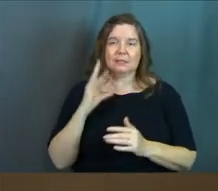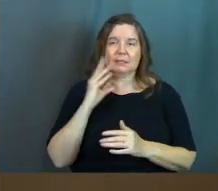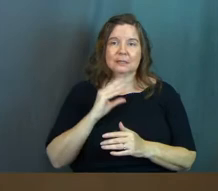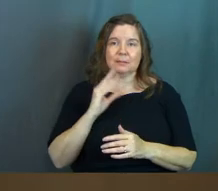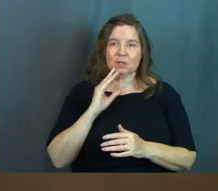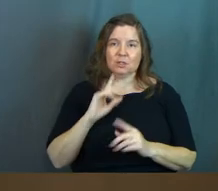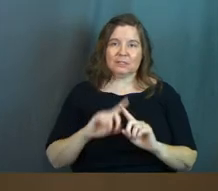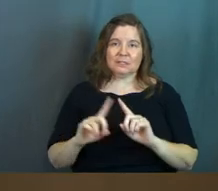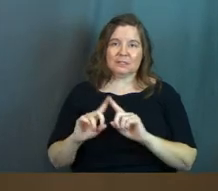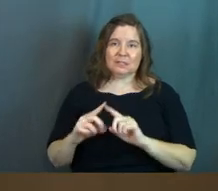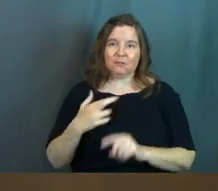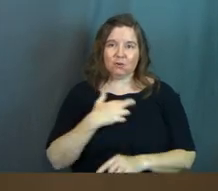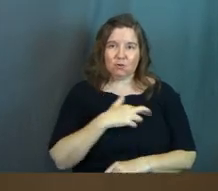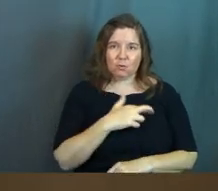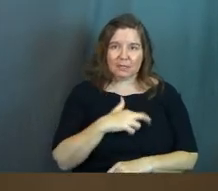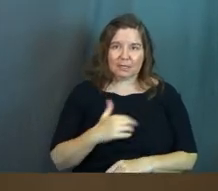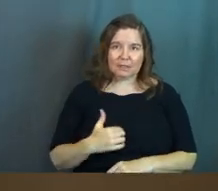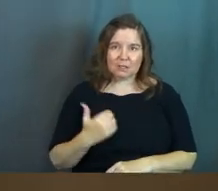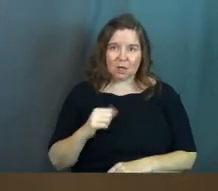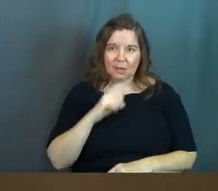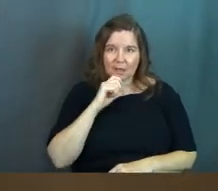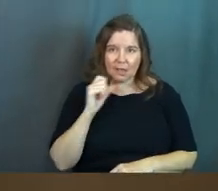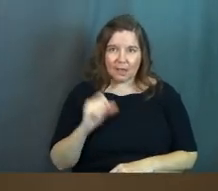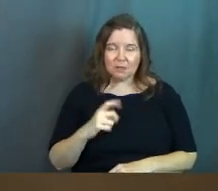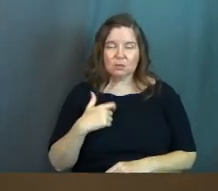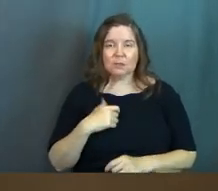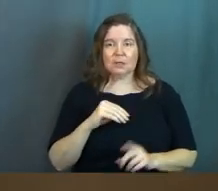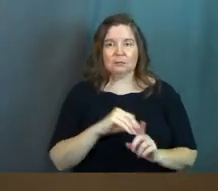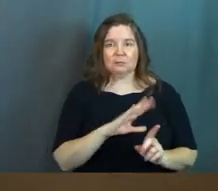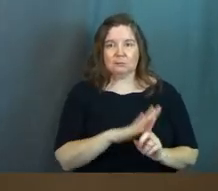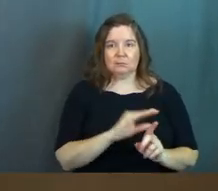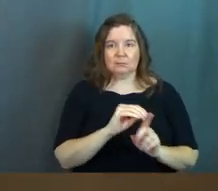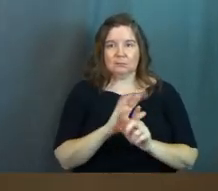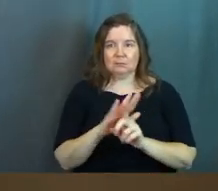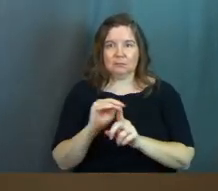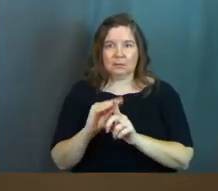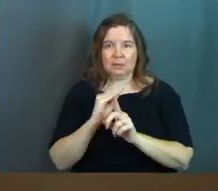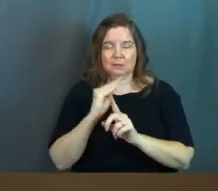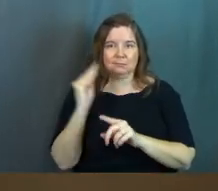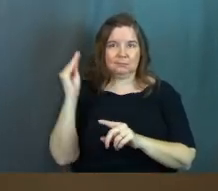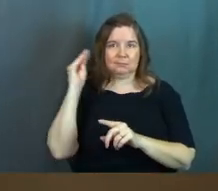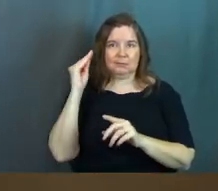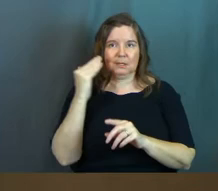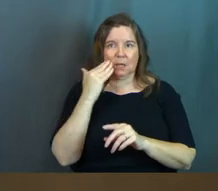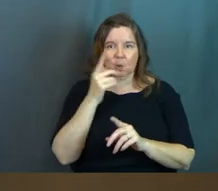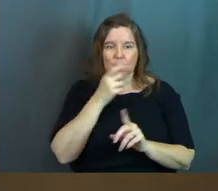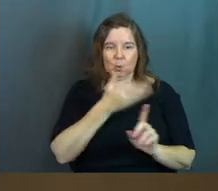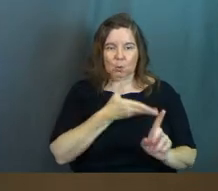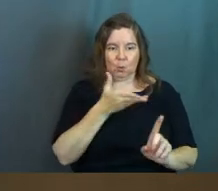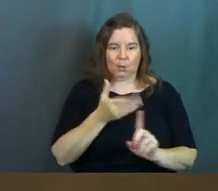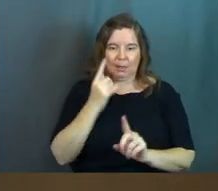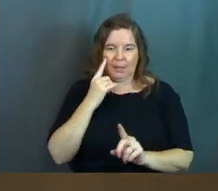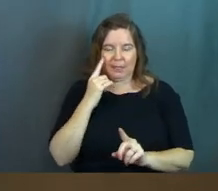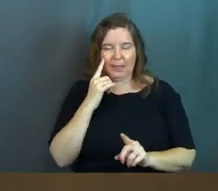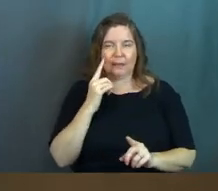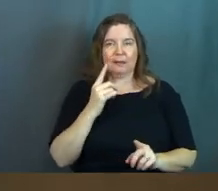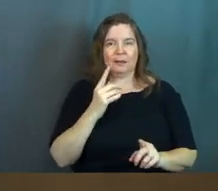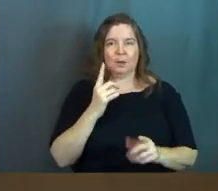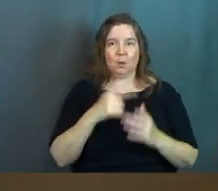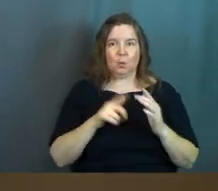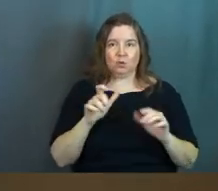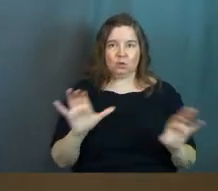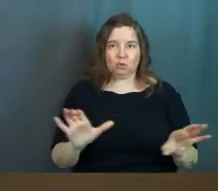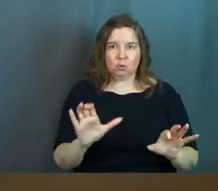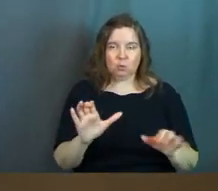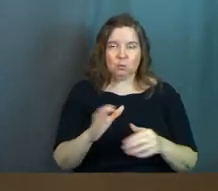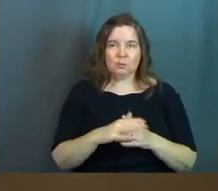experiencing different religions at a young age, you get all of this back knowledge of like who they think, like what